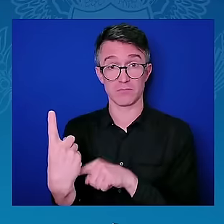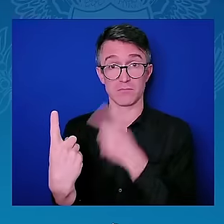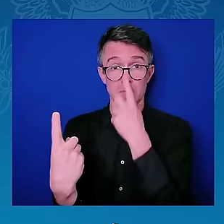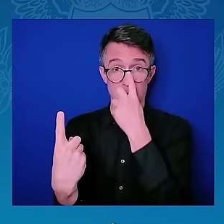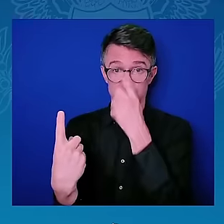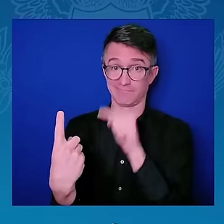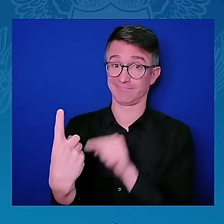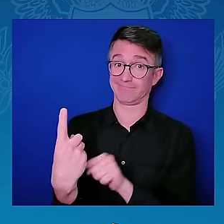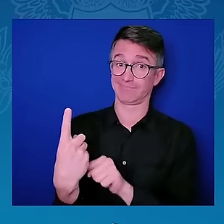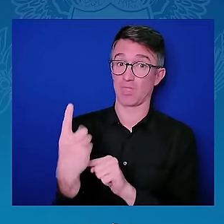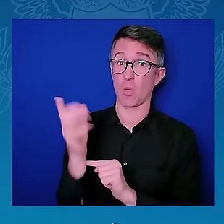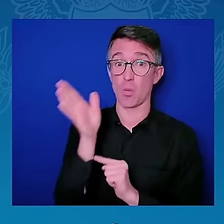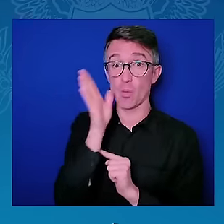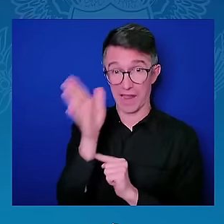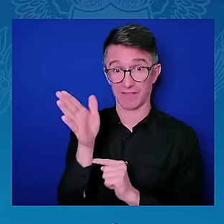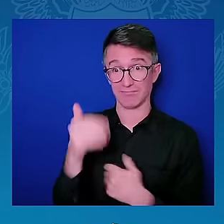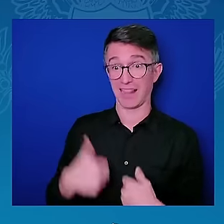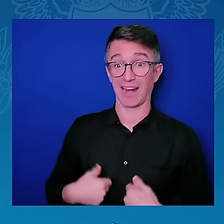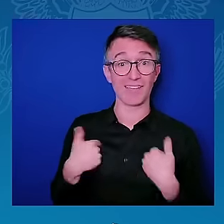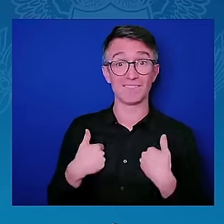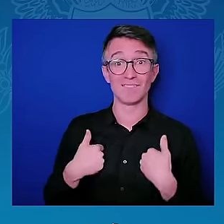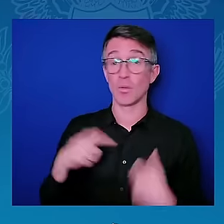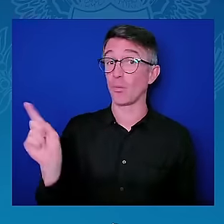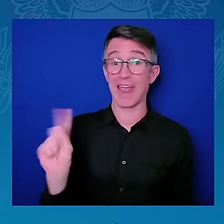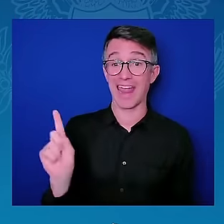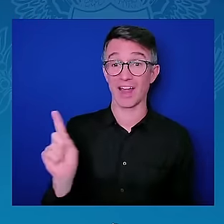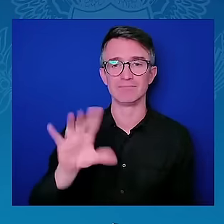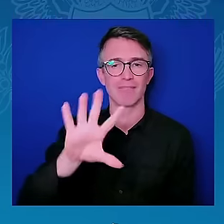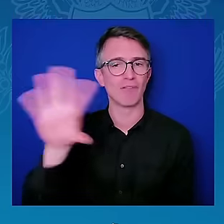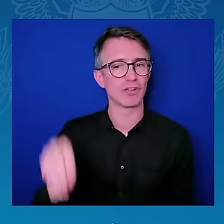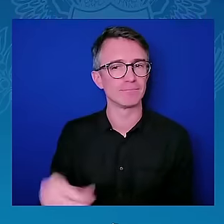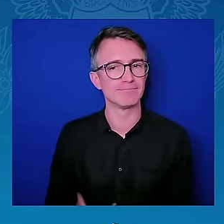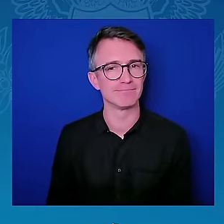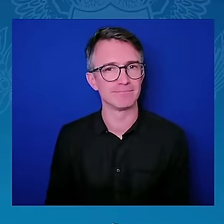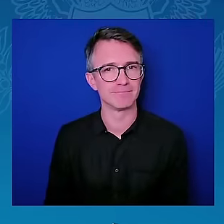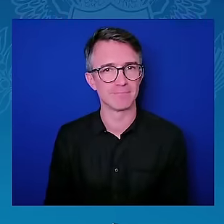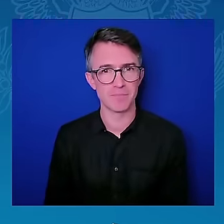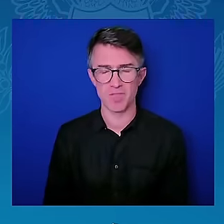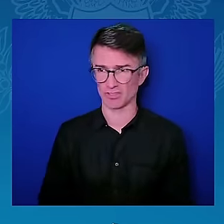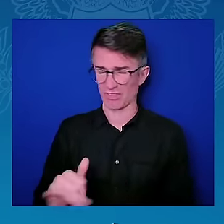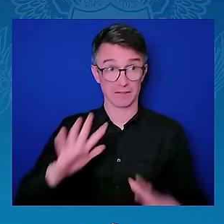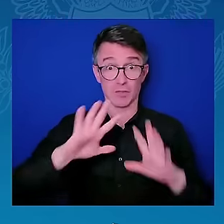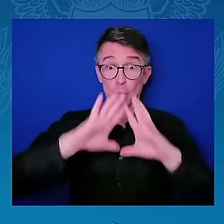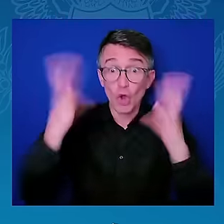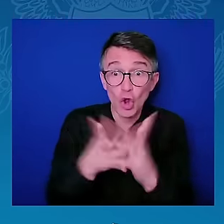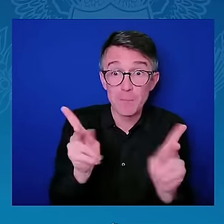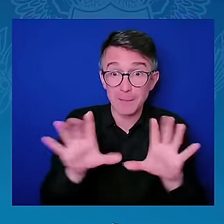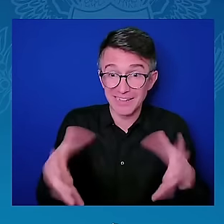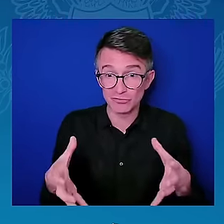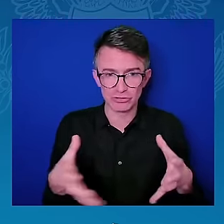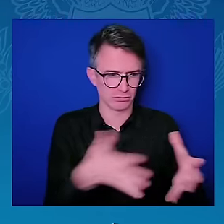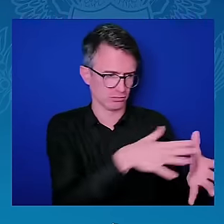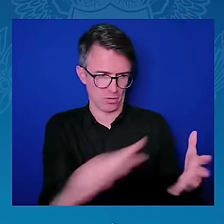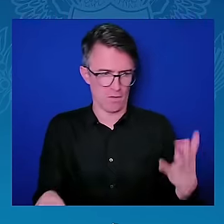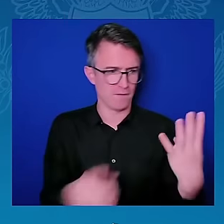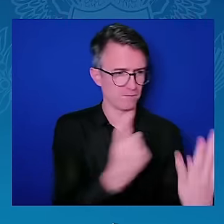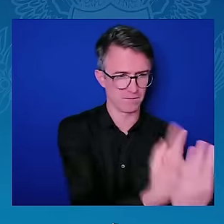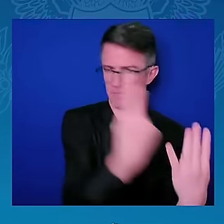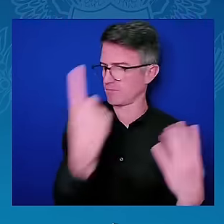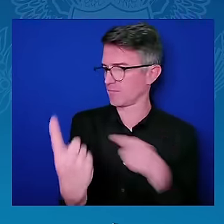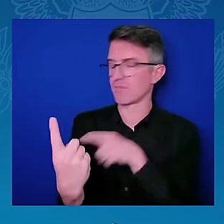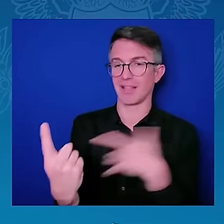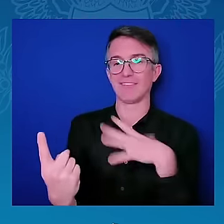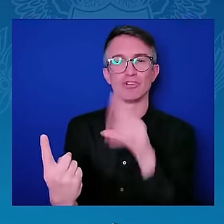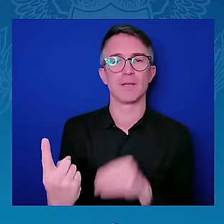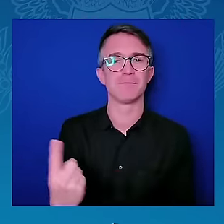from that perspective, many could rightly argue that the future is on the continent of